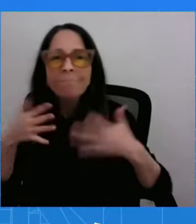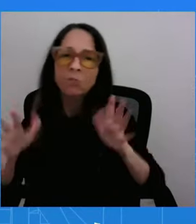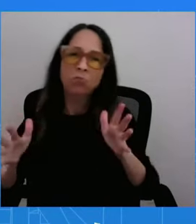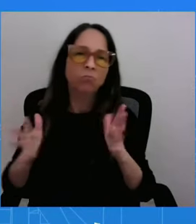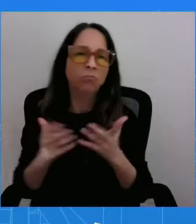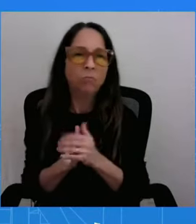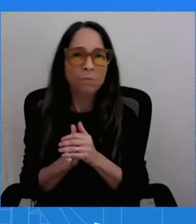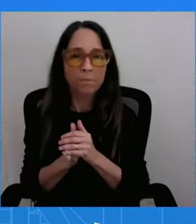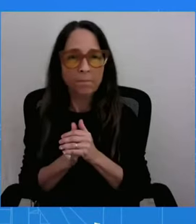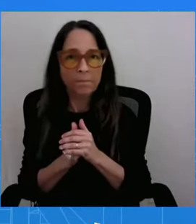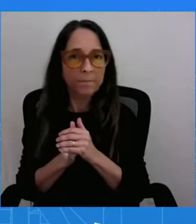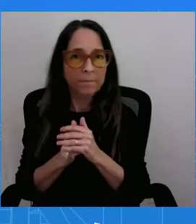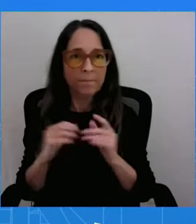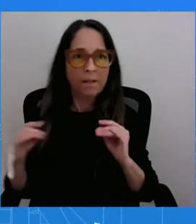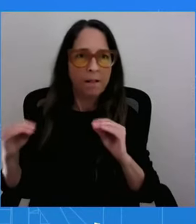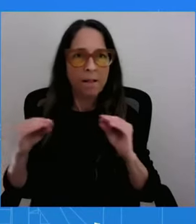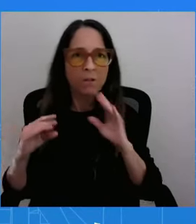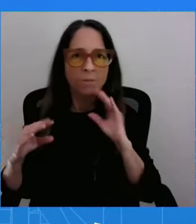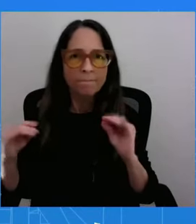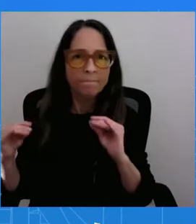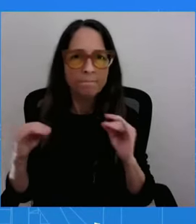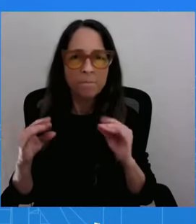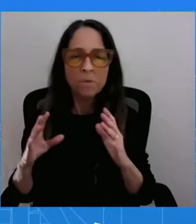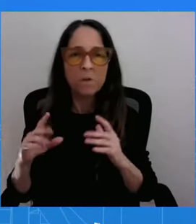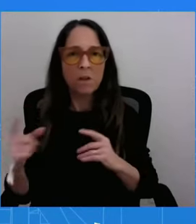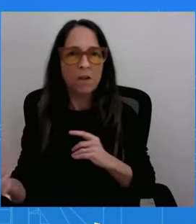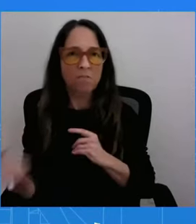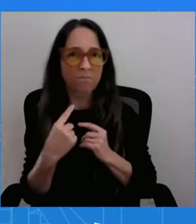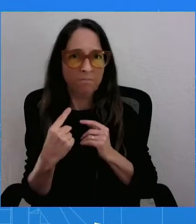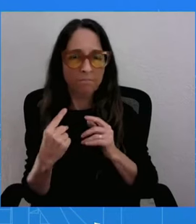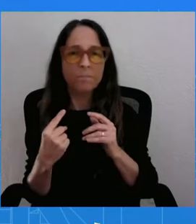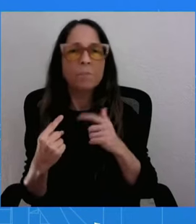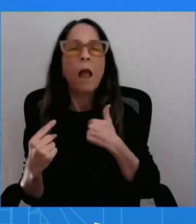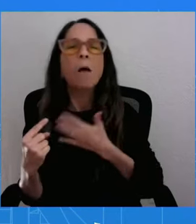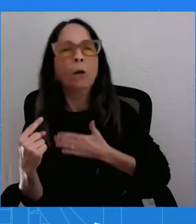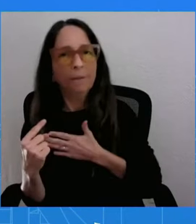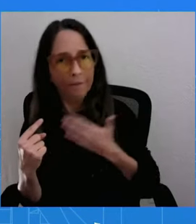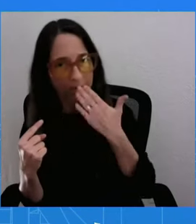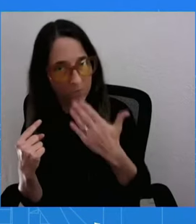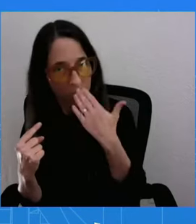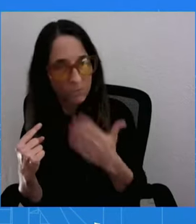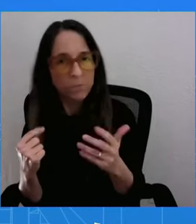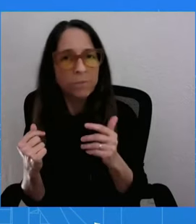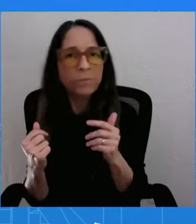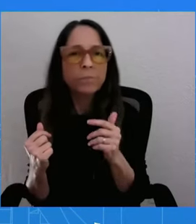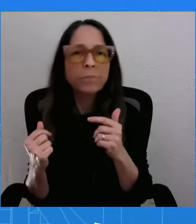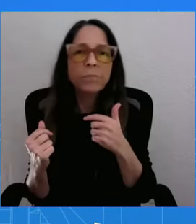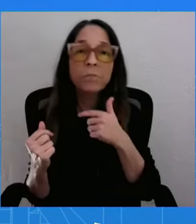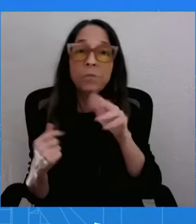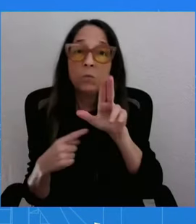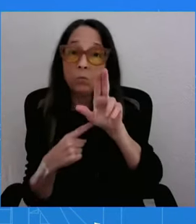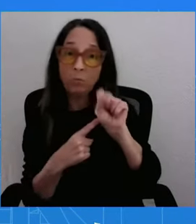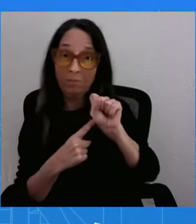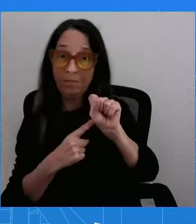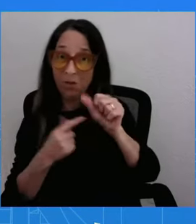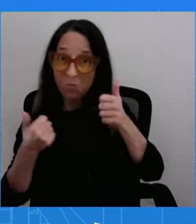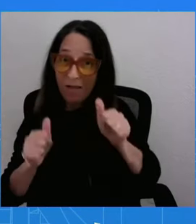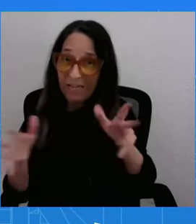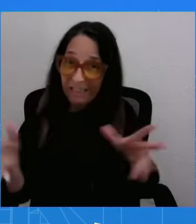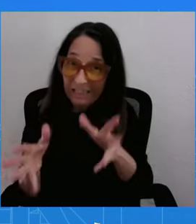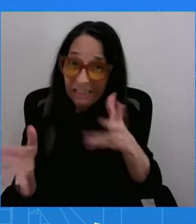I appreciate it. What pressure is the United States putting on Hamas in that, you know, to close this deal? Well, I'm sorry, say it again. What pressure